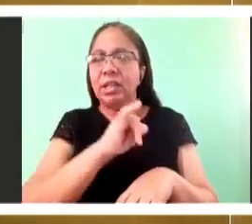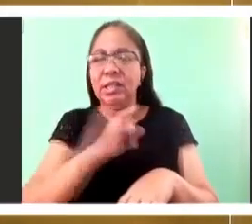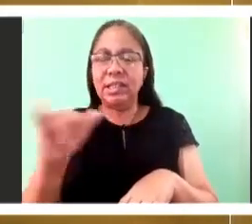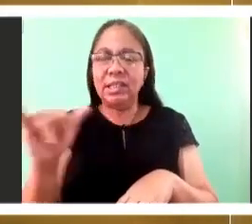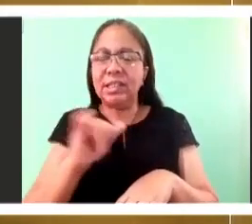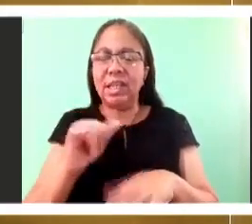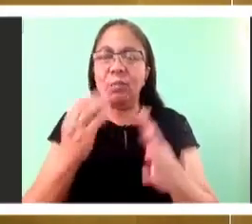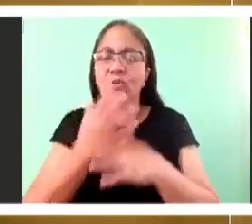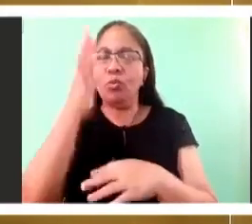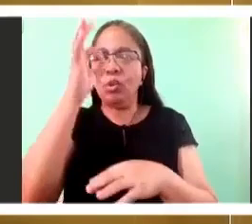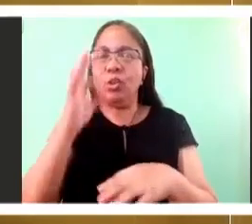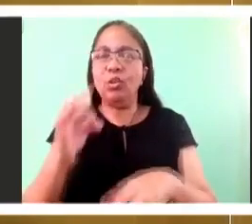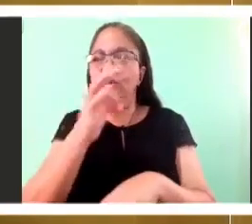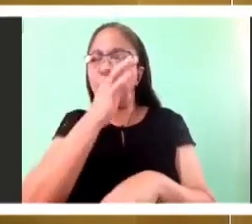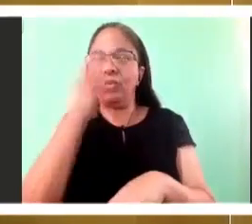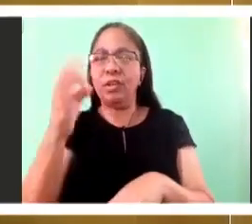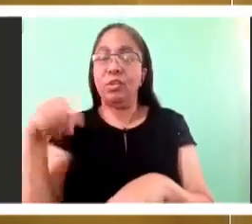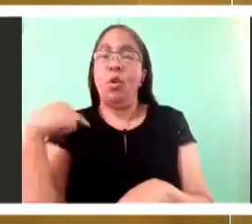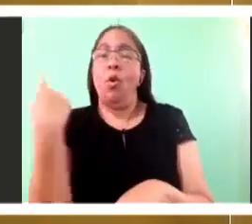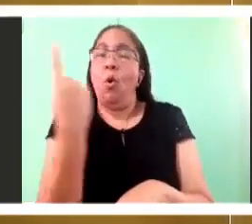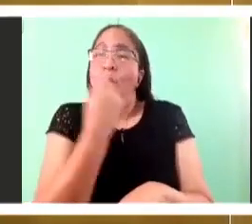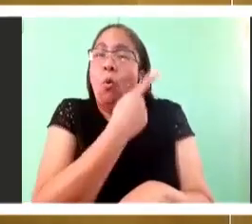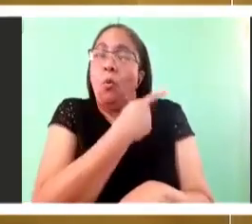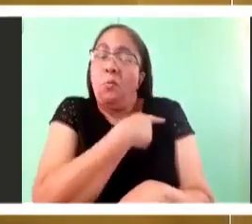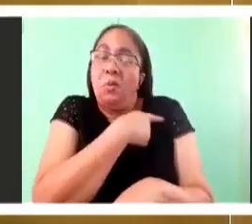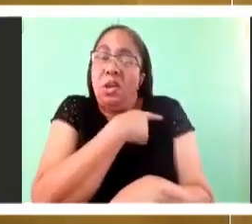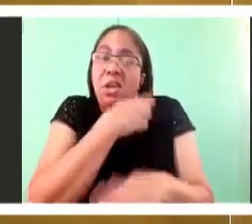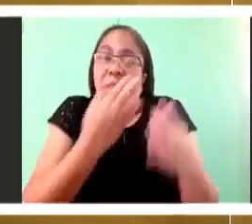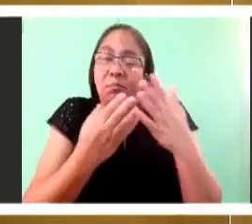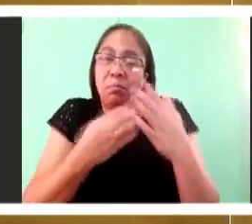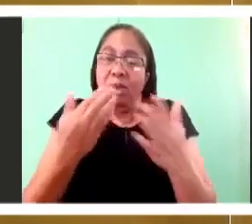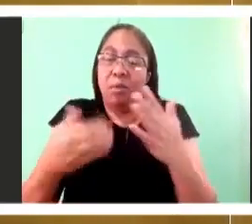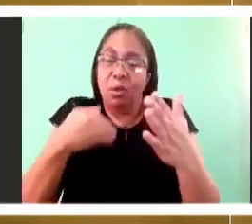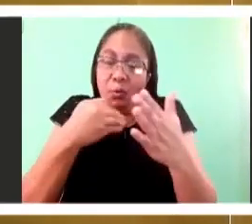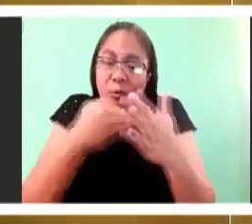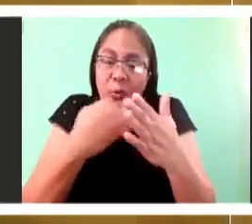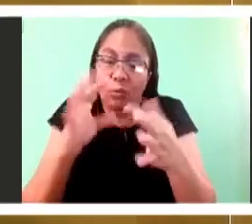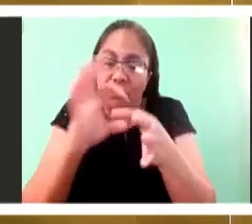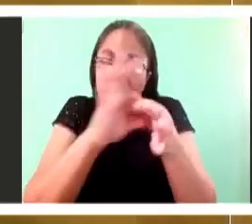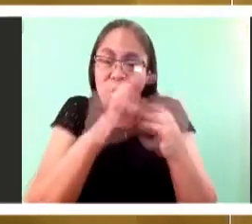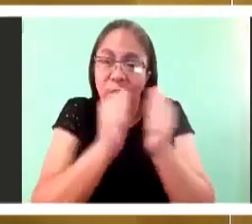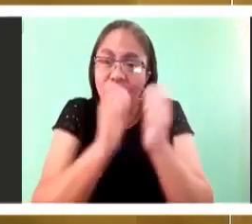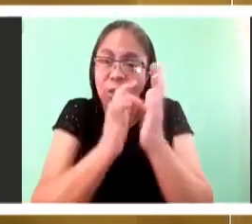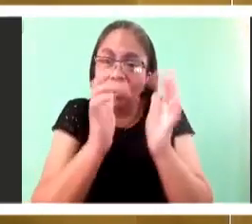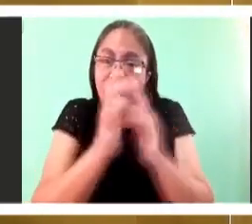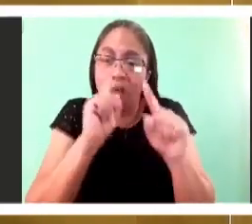get to see him and to know that this really and truly is the son of God.